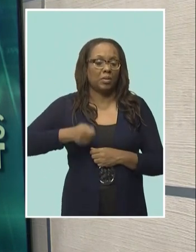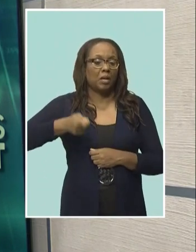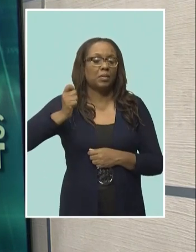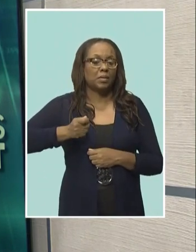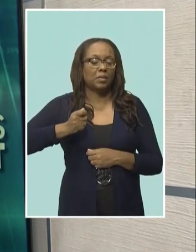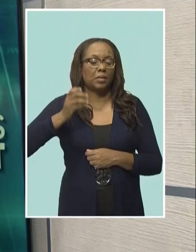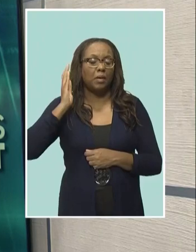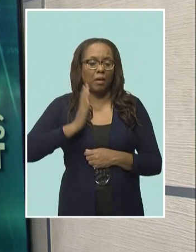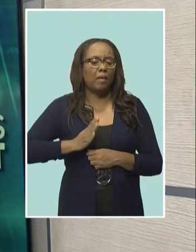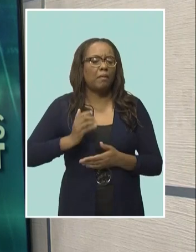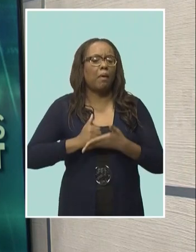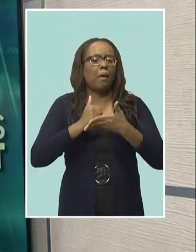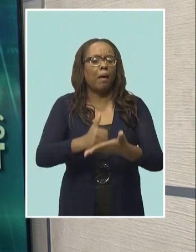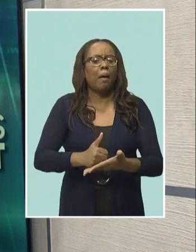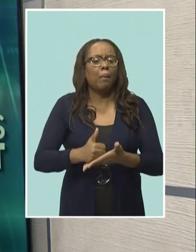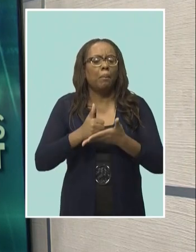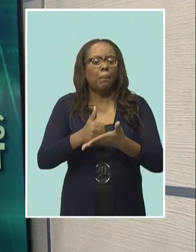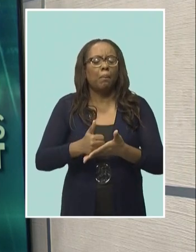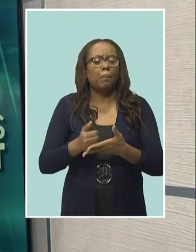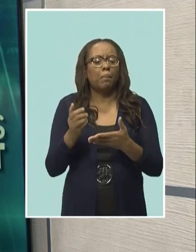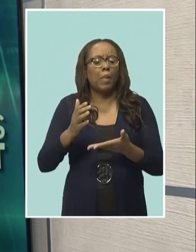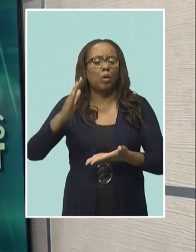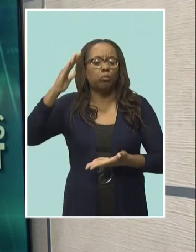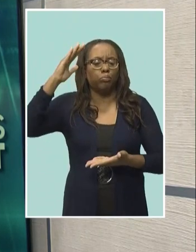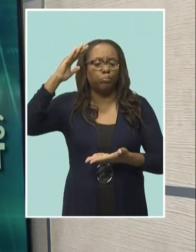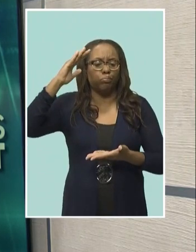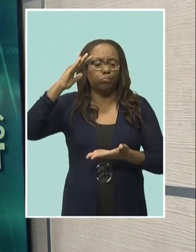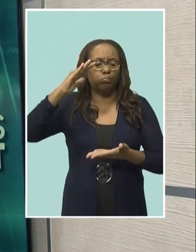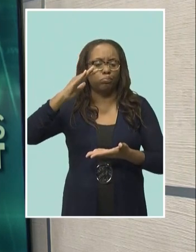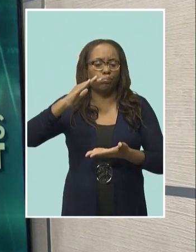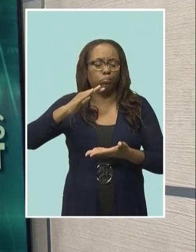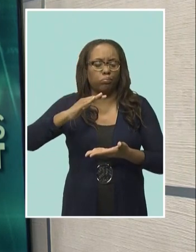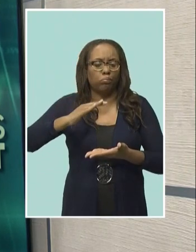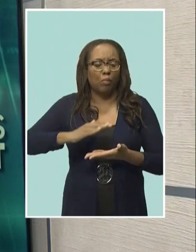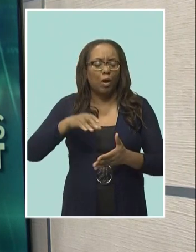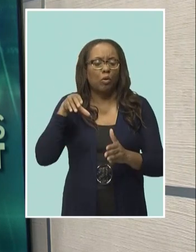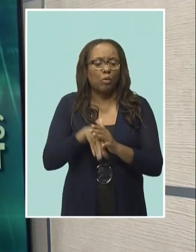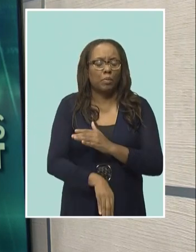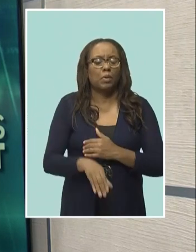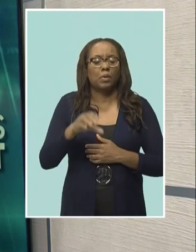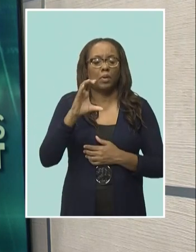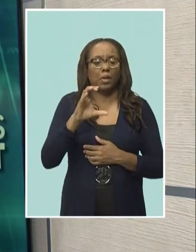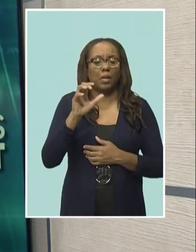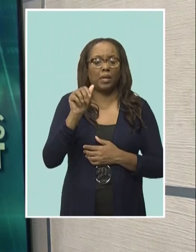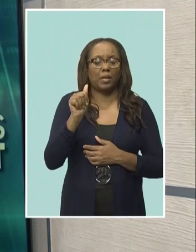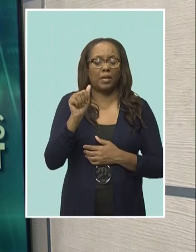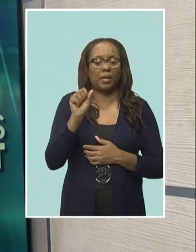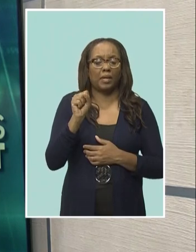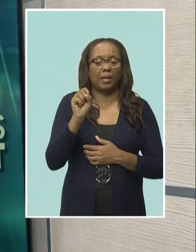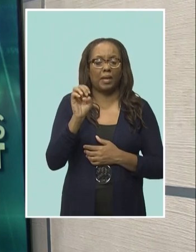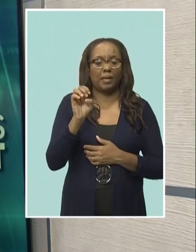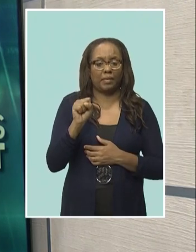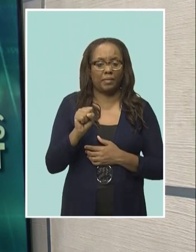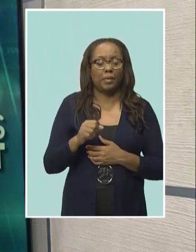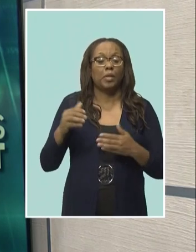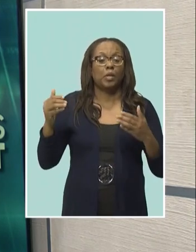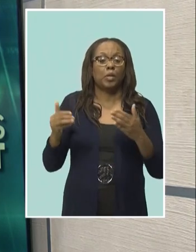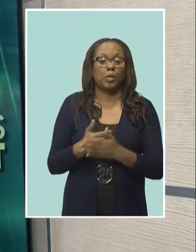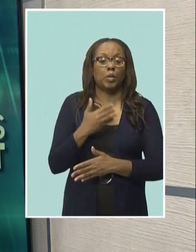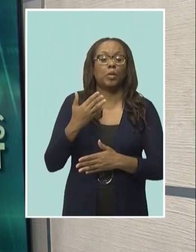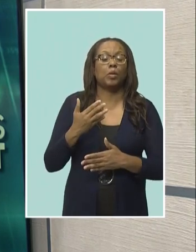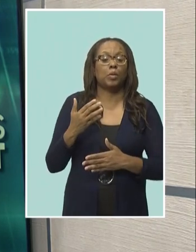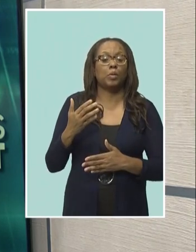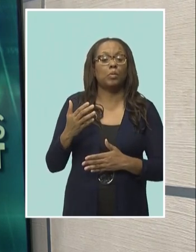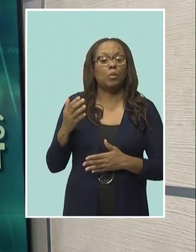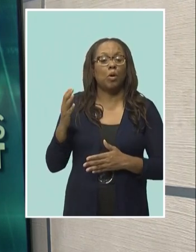additional three judges have been added to the existing five to help reduce with the backlog of criminal matters. She says the new complex is another